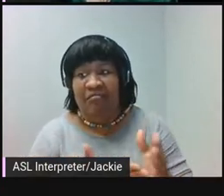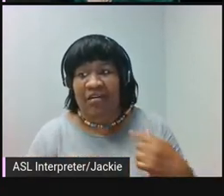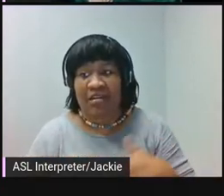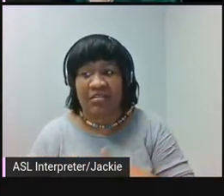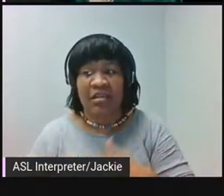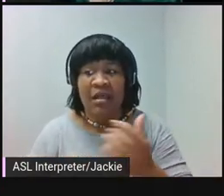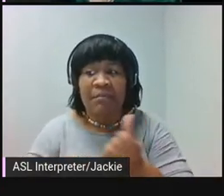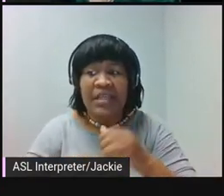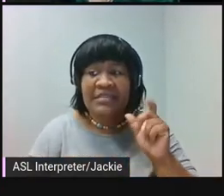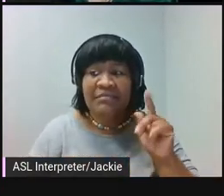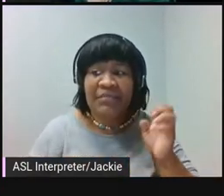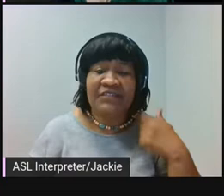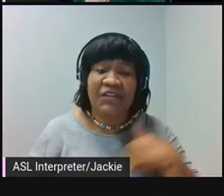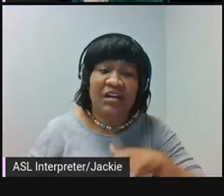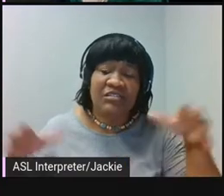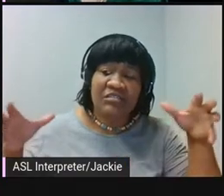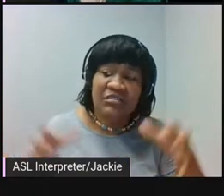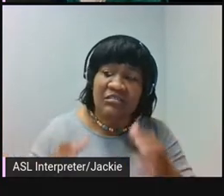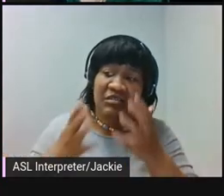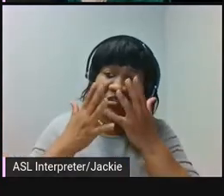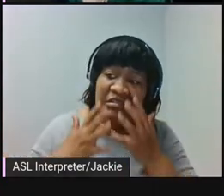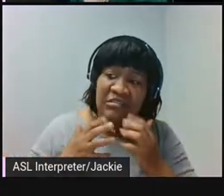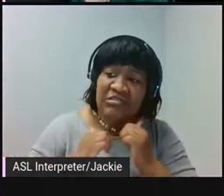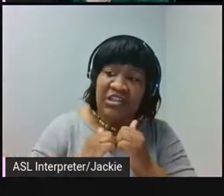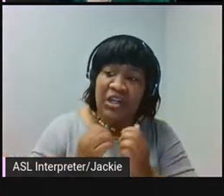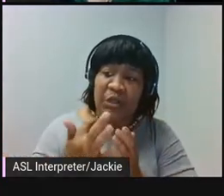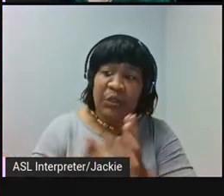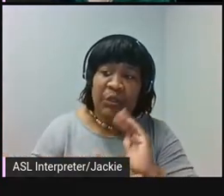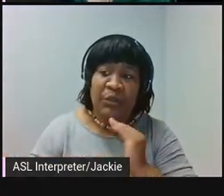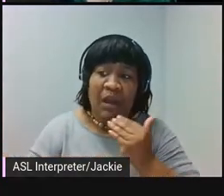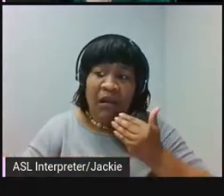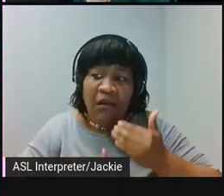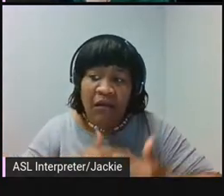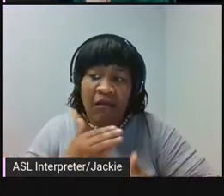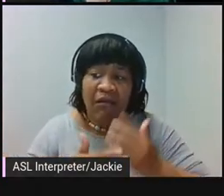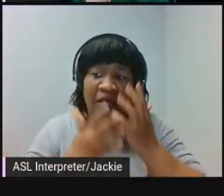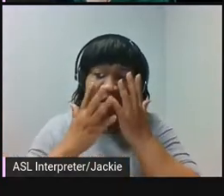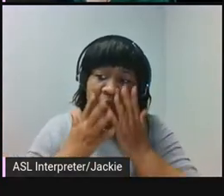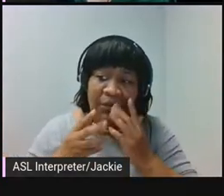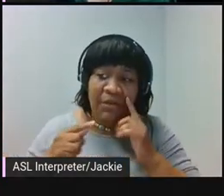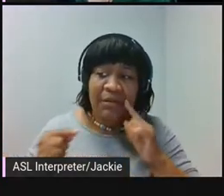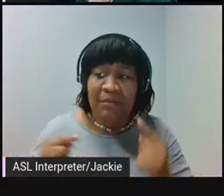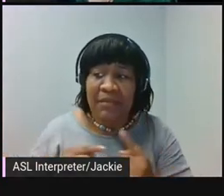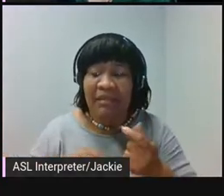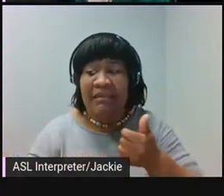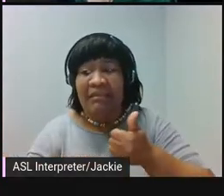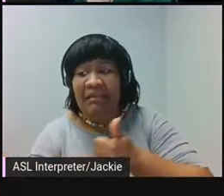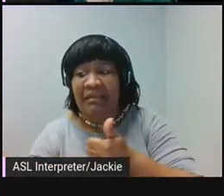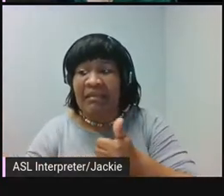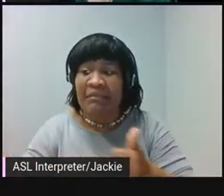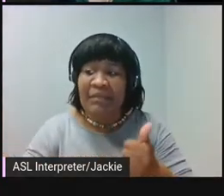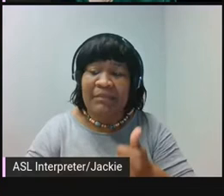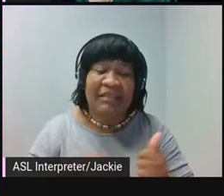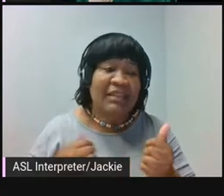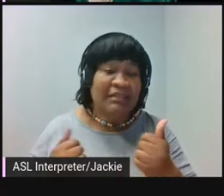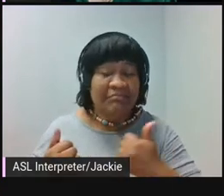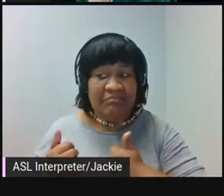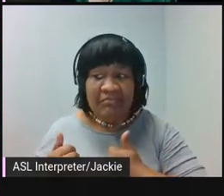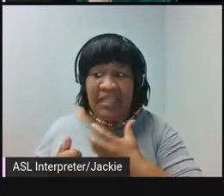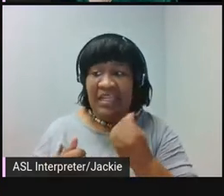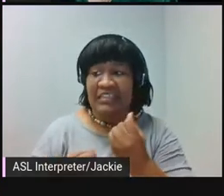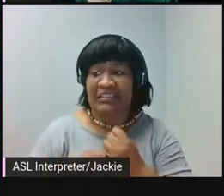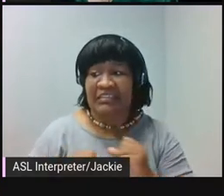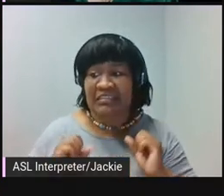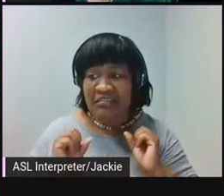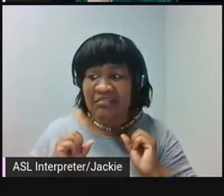spaces for us to mourn through our ancestral rituals that are acts of mourning, pain, self-blame and sacrifice.